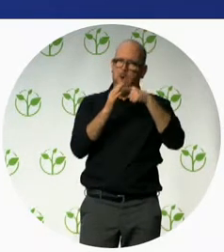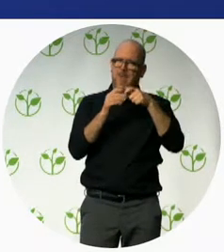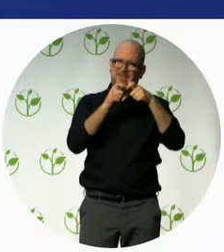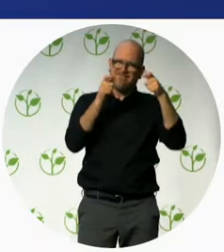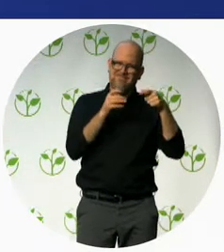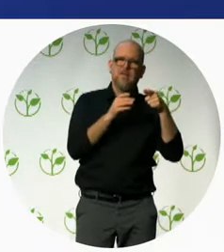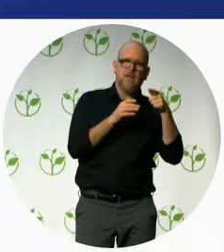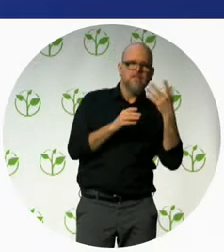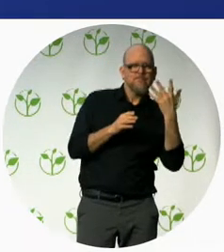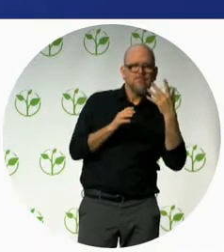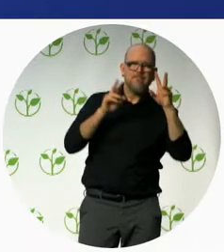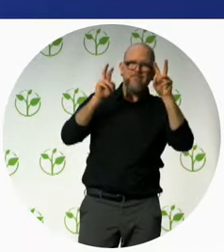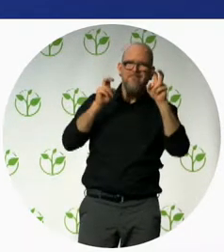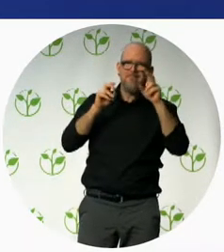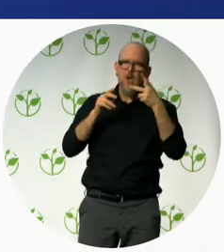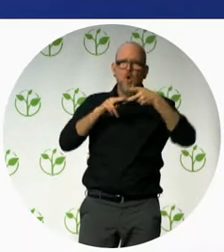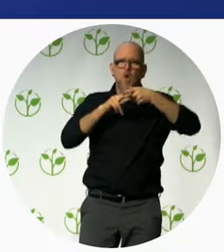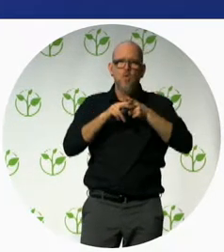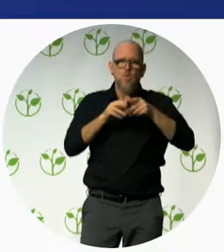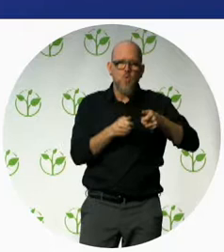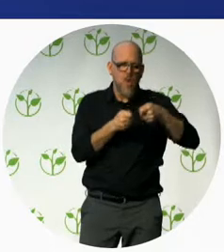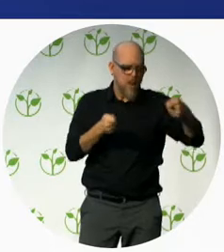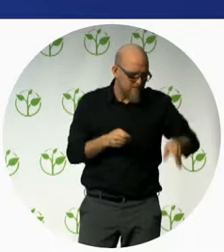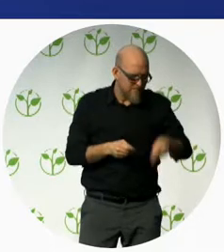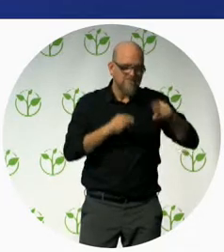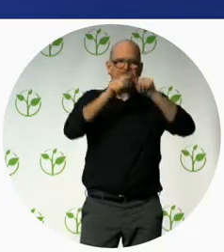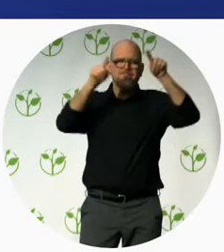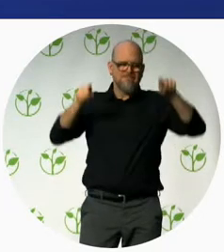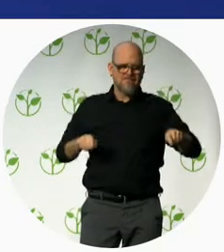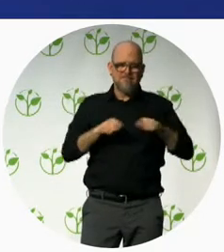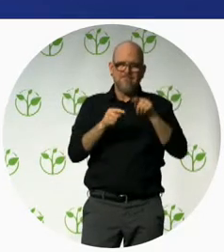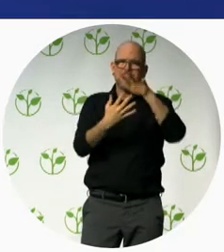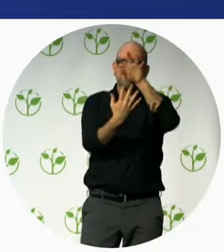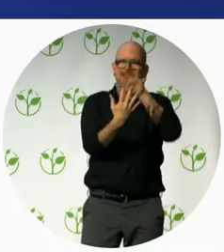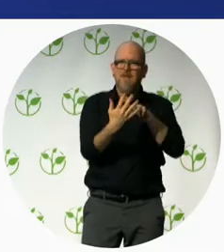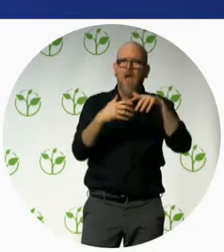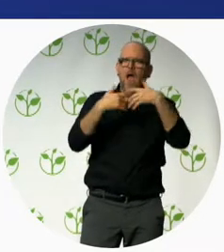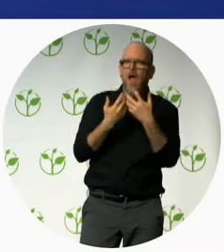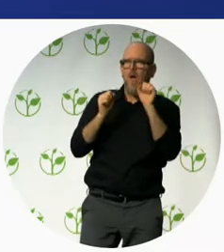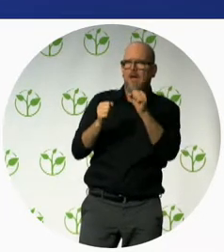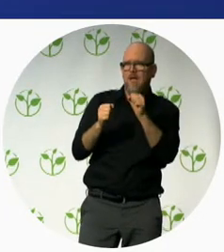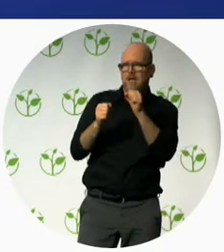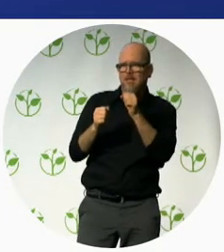included to stimulate children with developmental delays